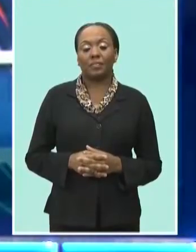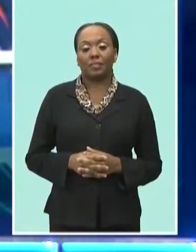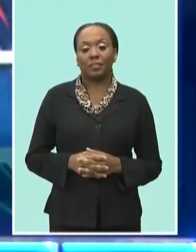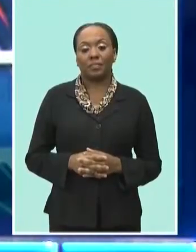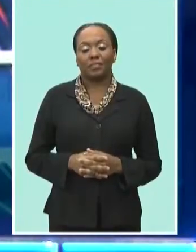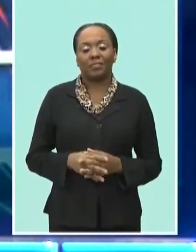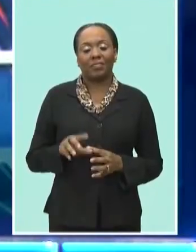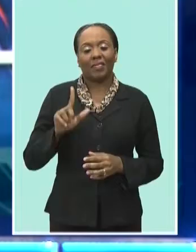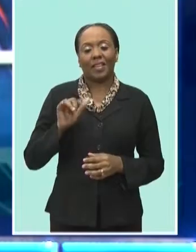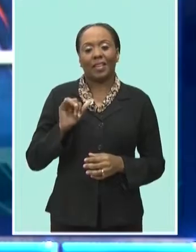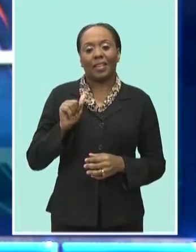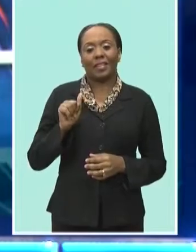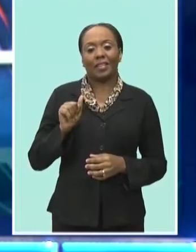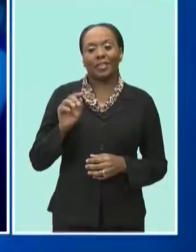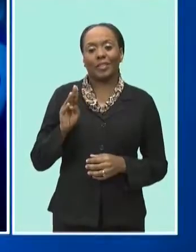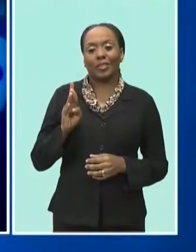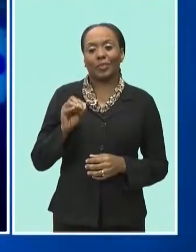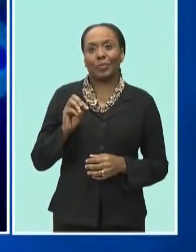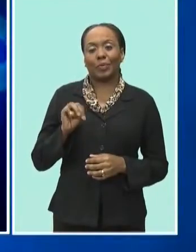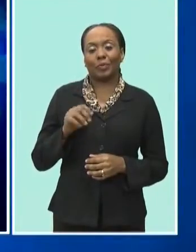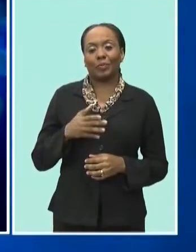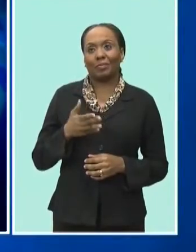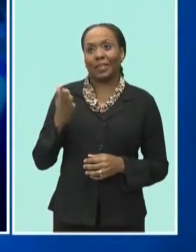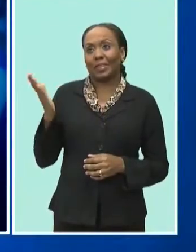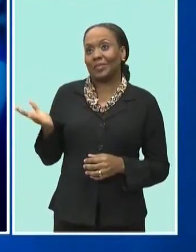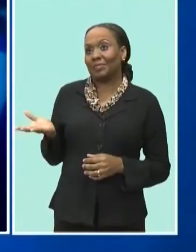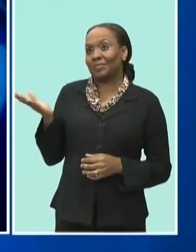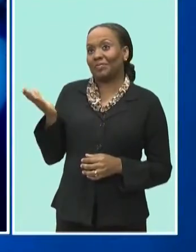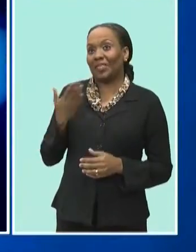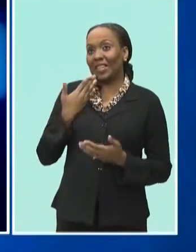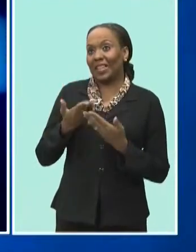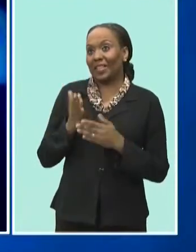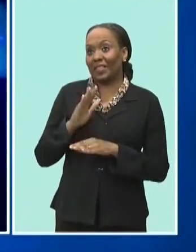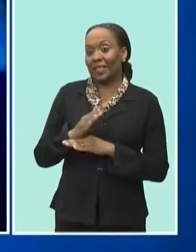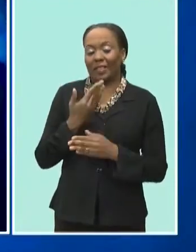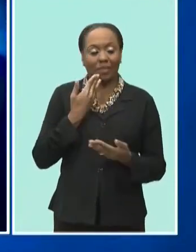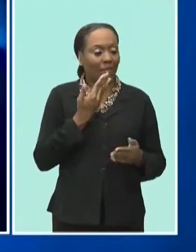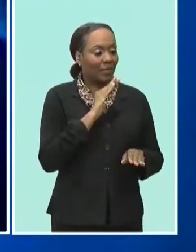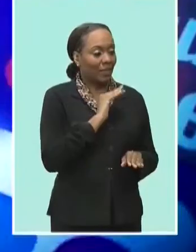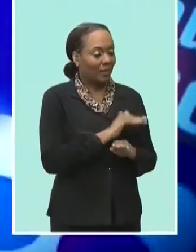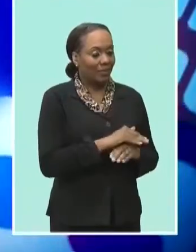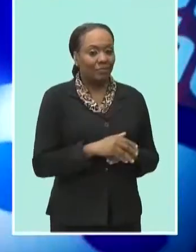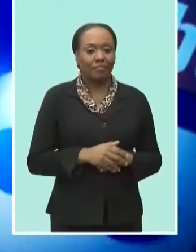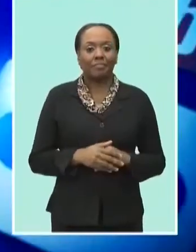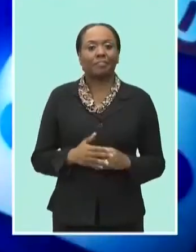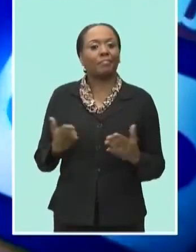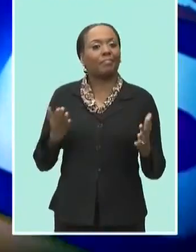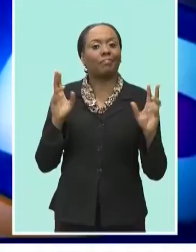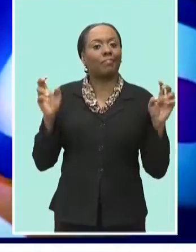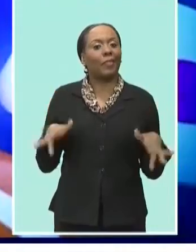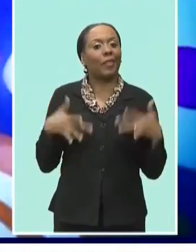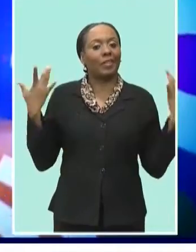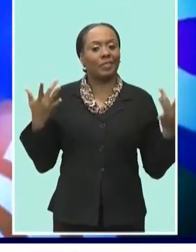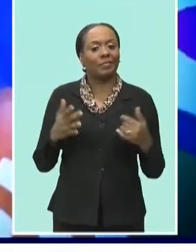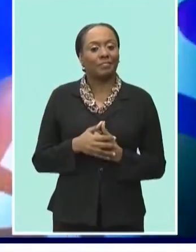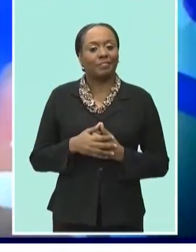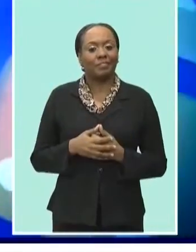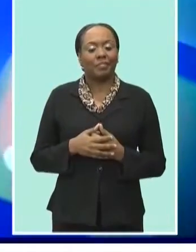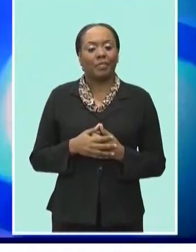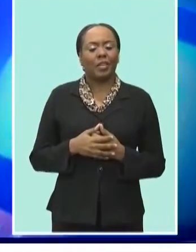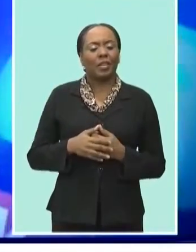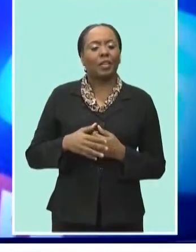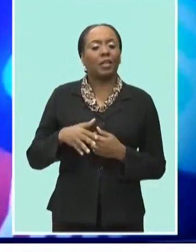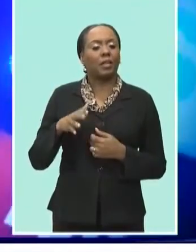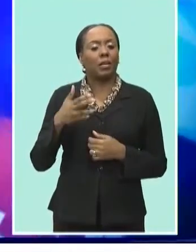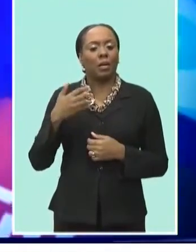And Lisa Boom is here now in our social media corner. Good evening, Lisa. Hi, good evening, Lisa. So here's what's trending for today. As